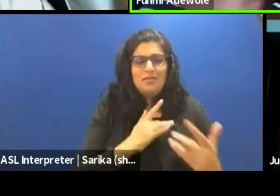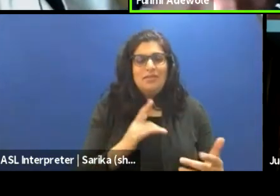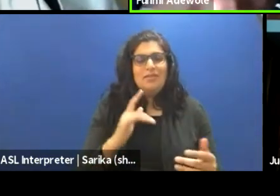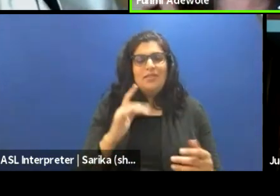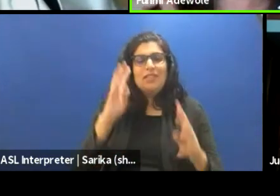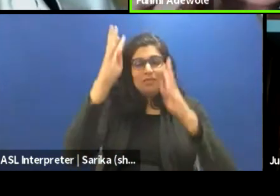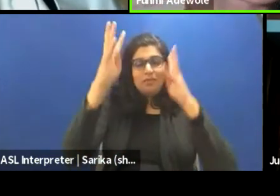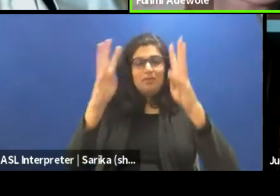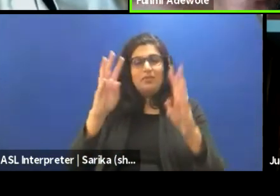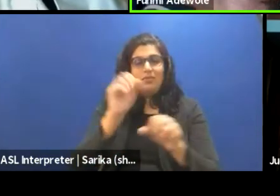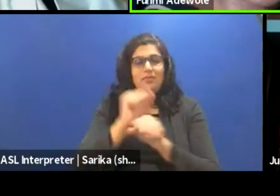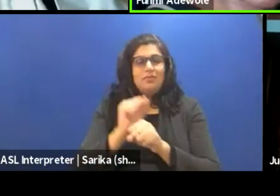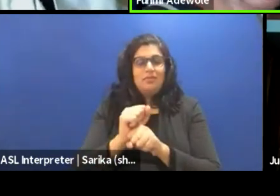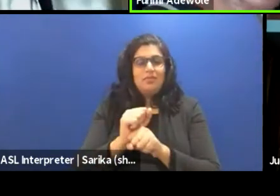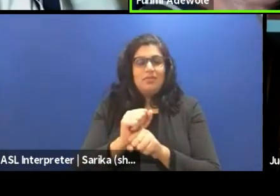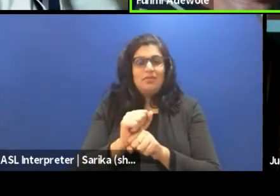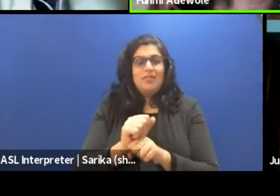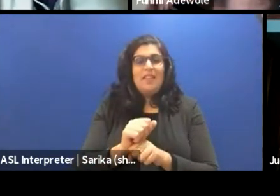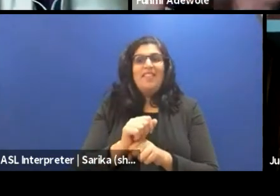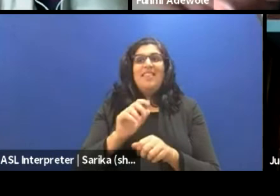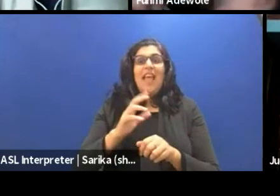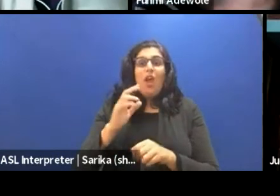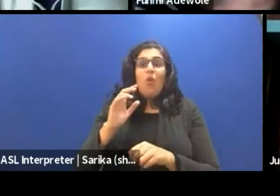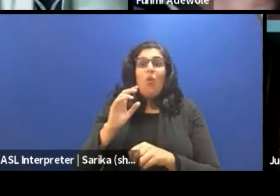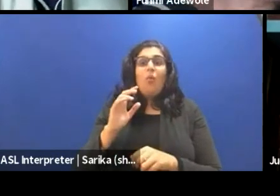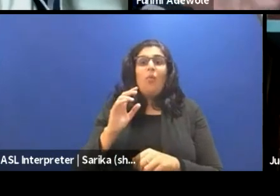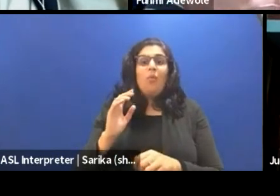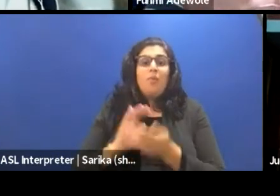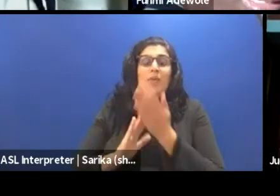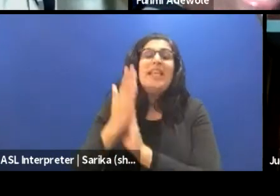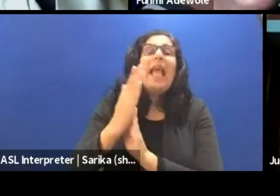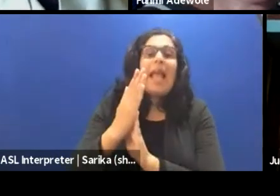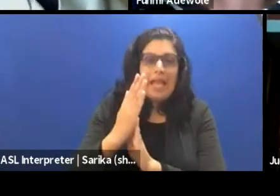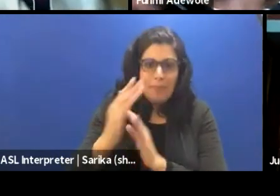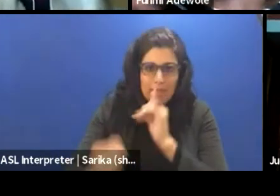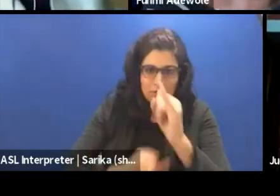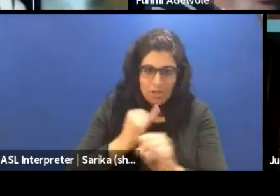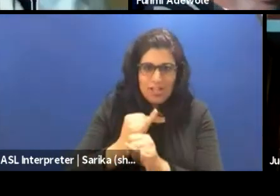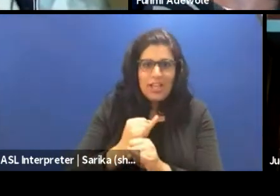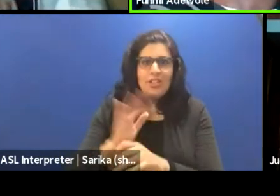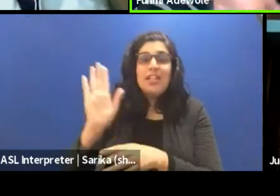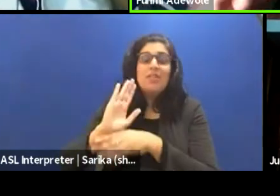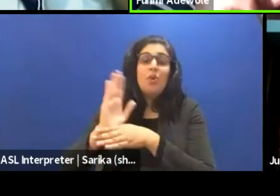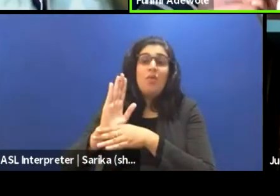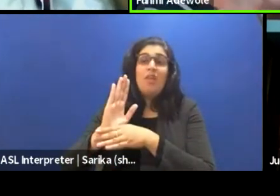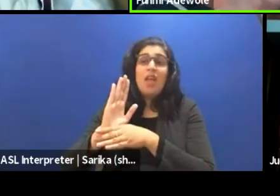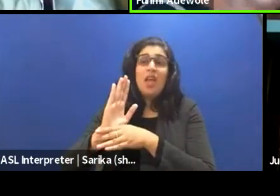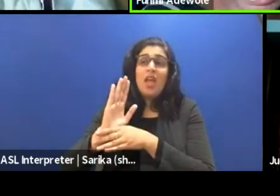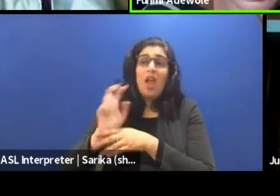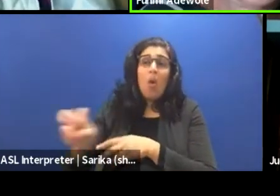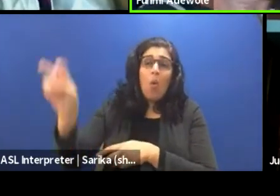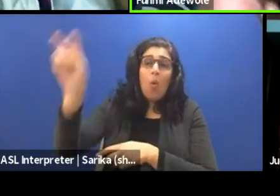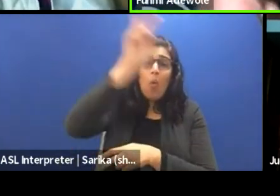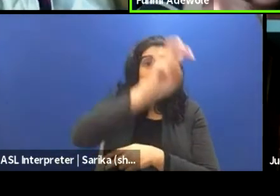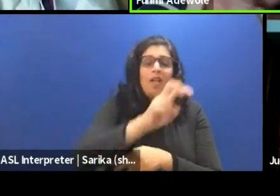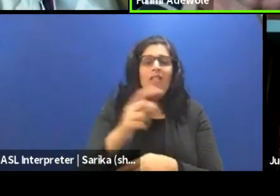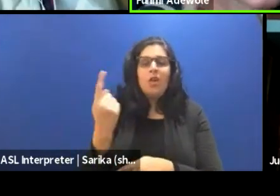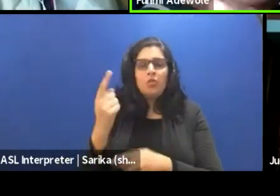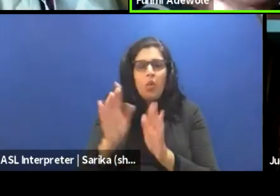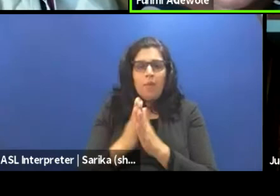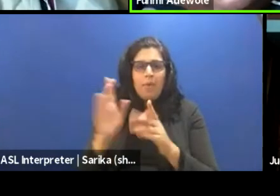work that went international. His films went abroad and they came back. There's one book on the man,